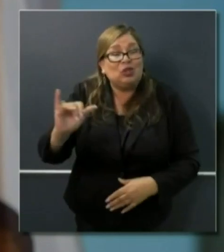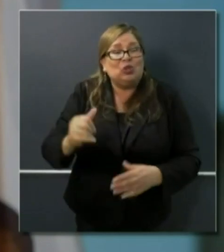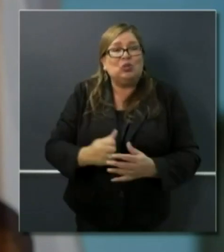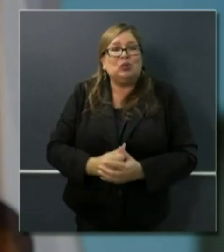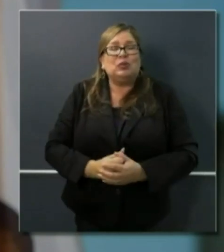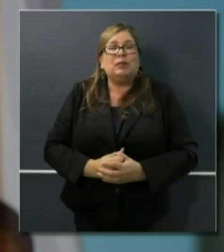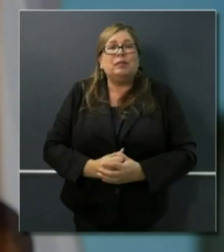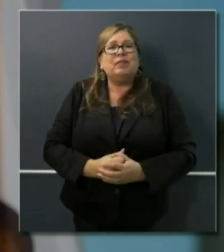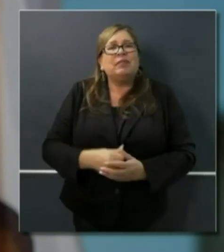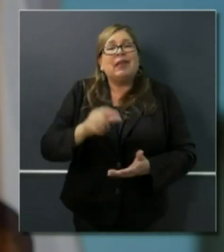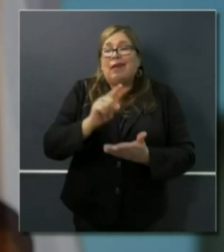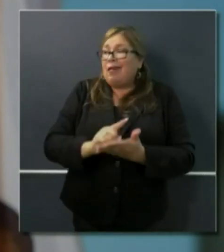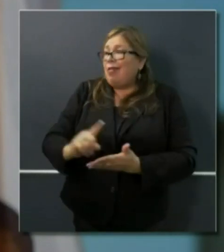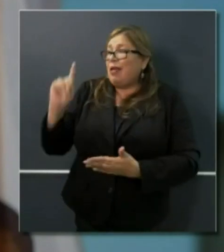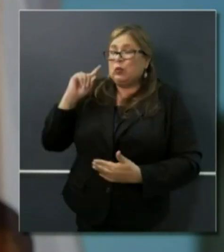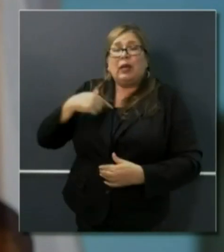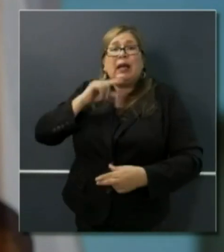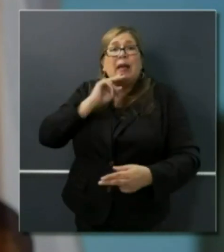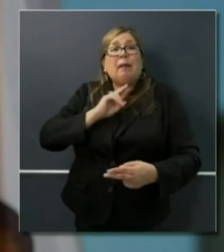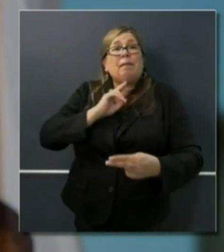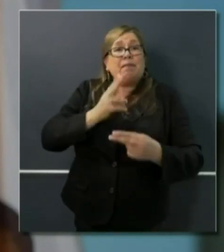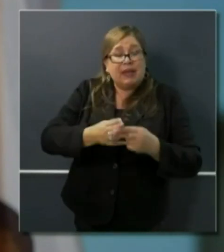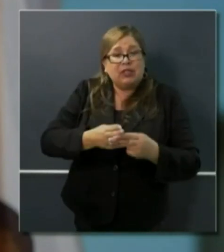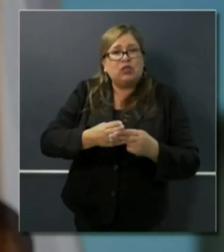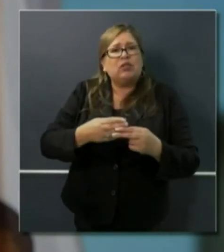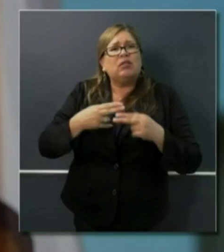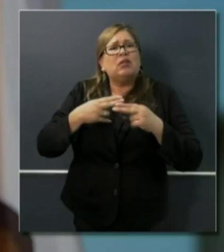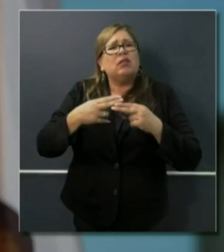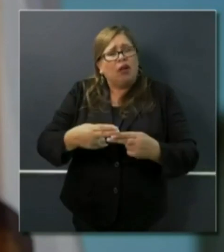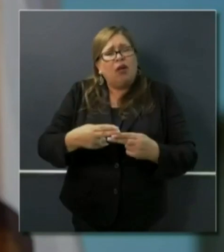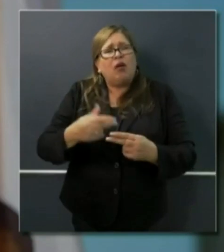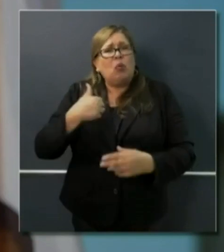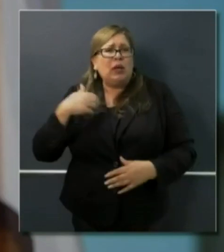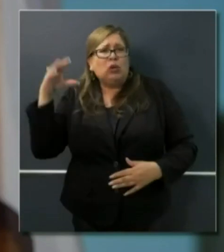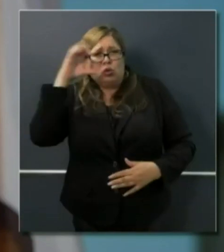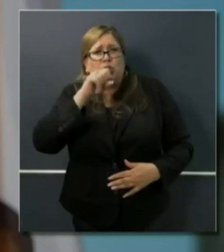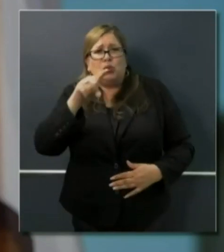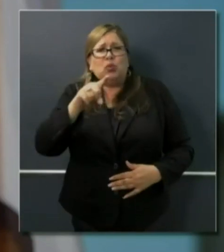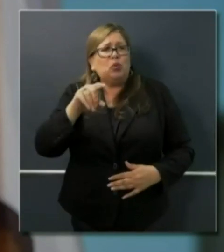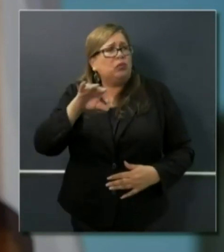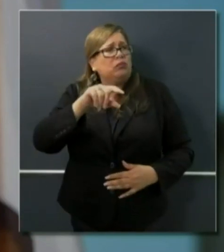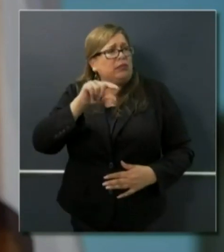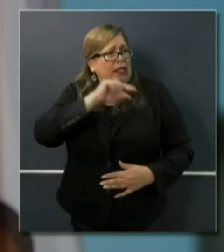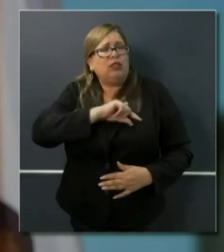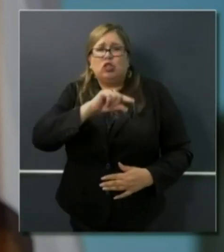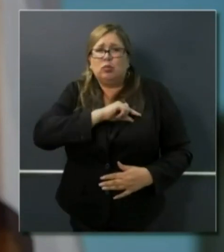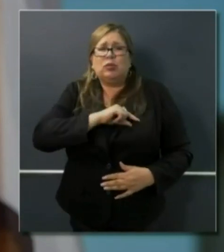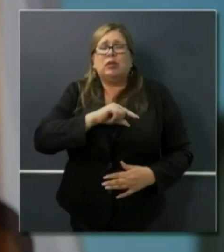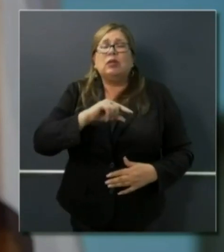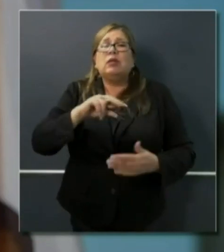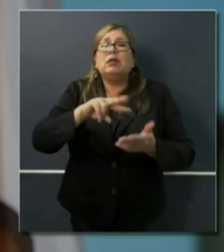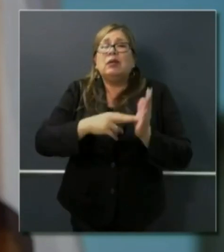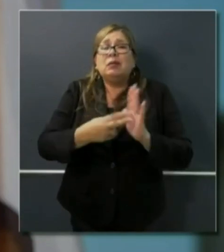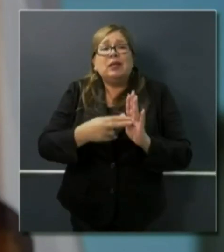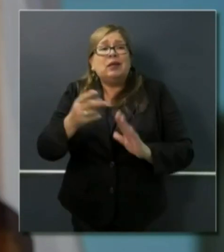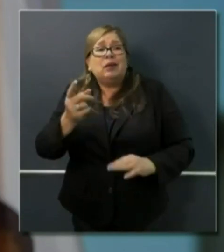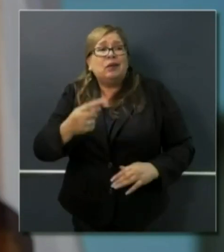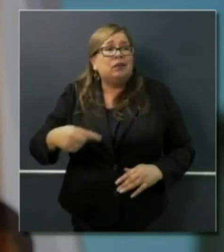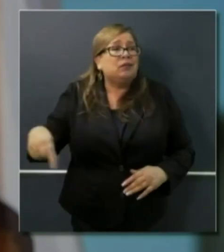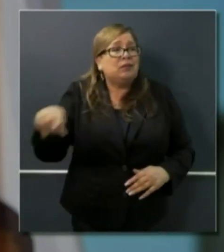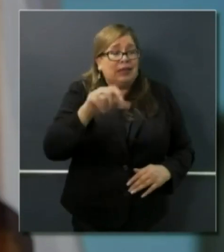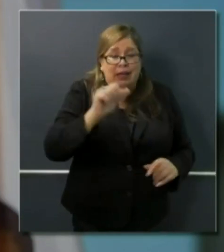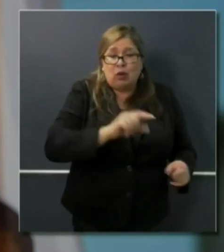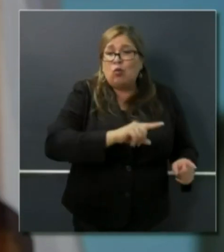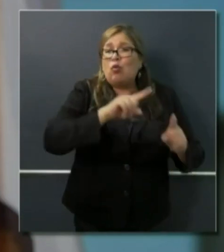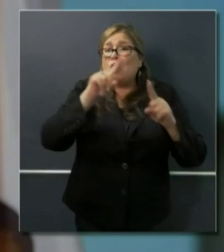presumptive eligibility to exist through our Medi-Cal system in the state of California so people can get tested not just